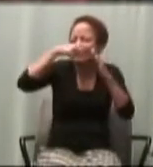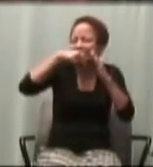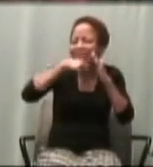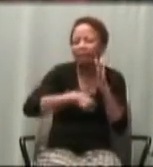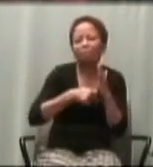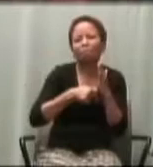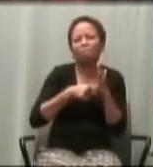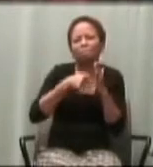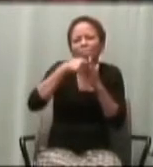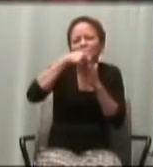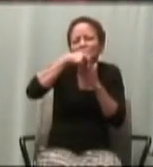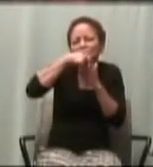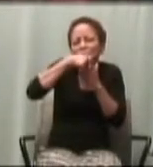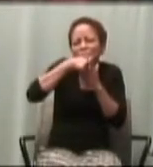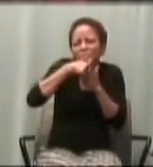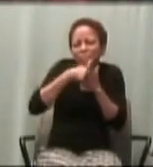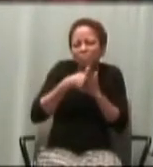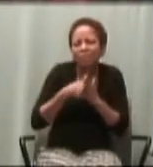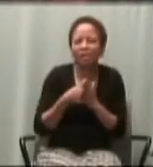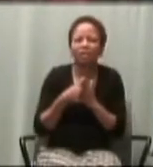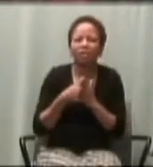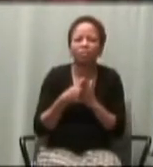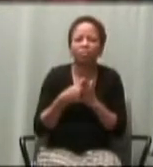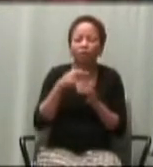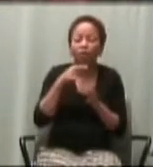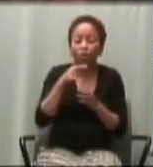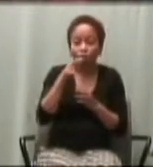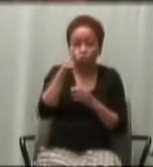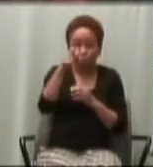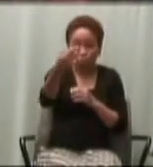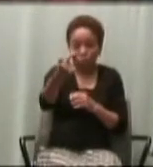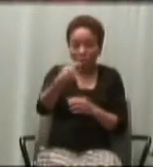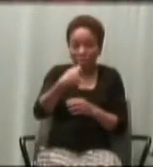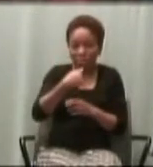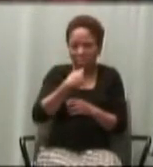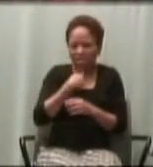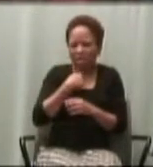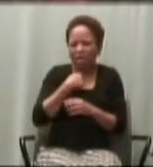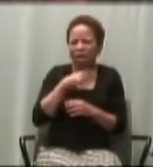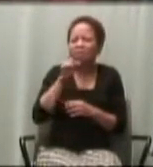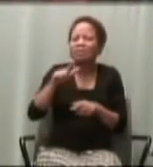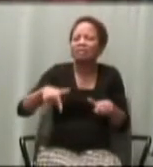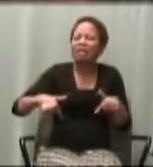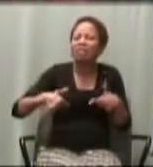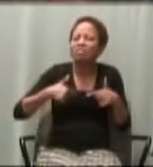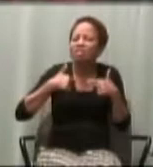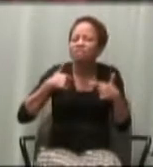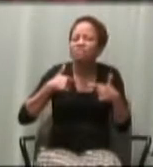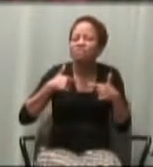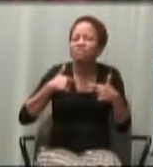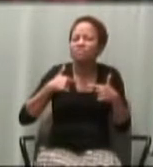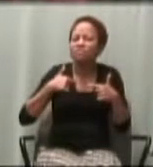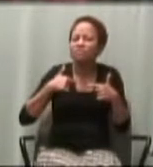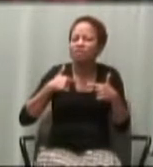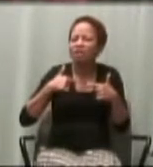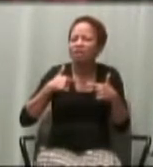but an invitation for you and I who are baptized to live our lives in a particular manner,